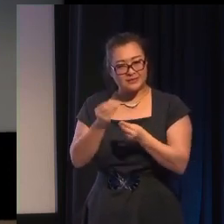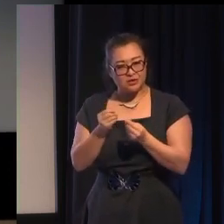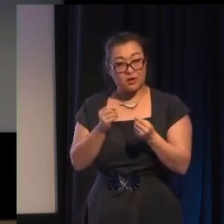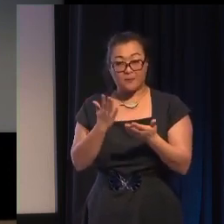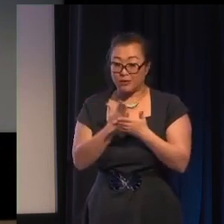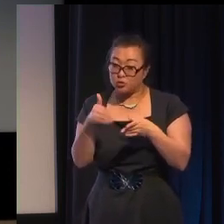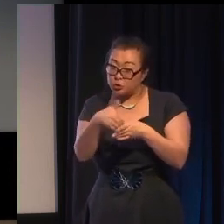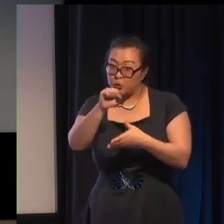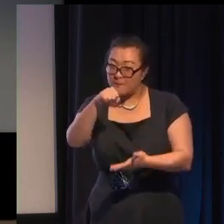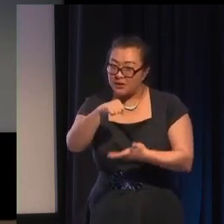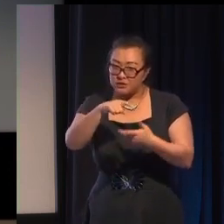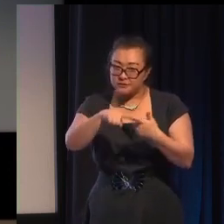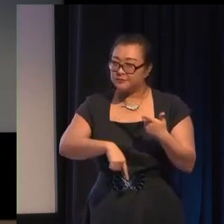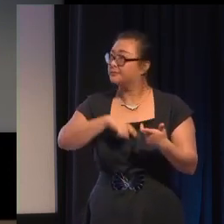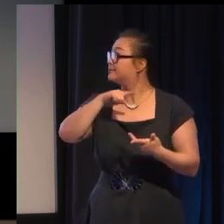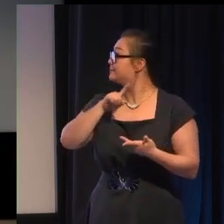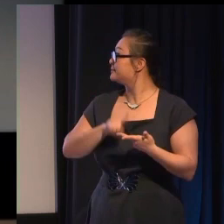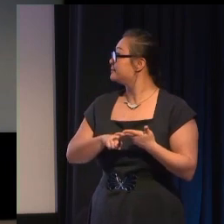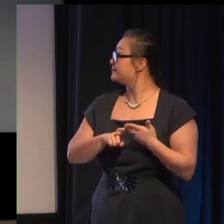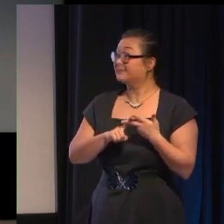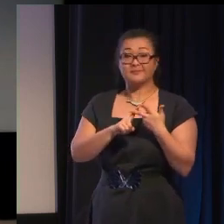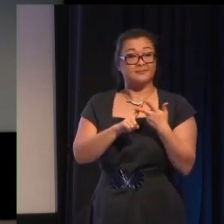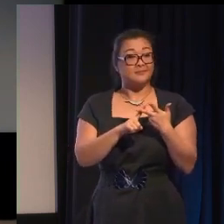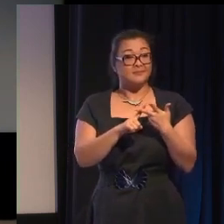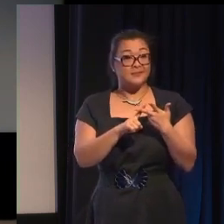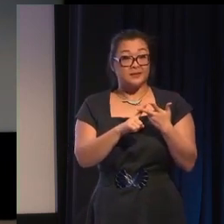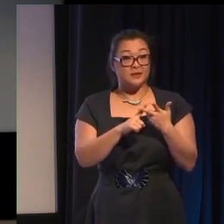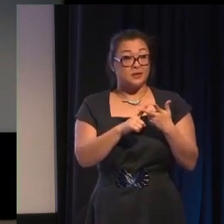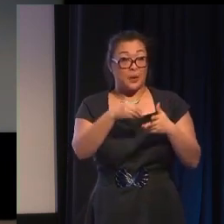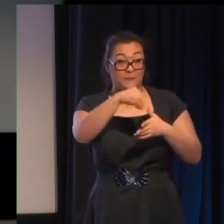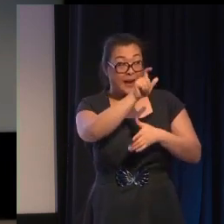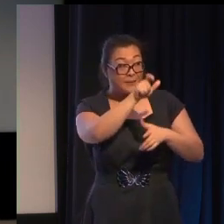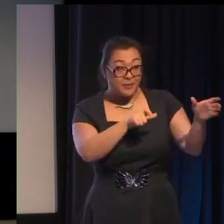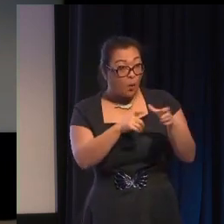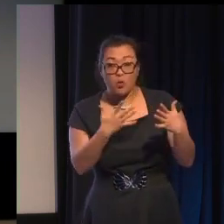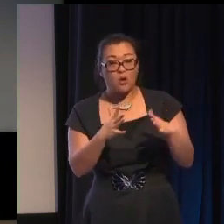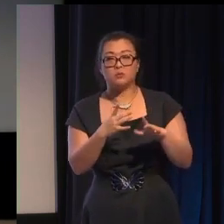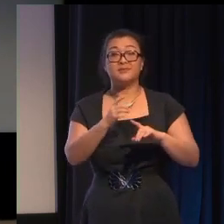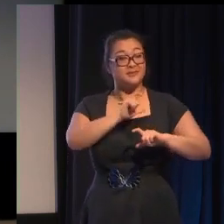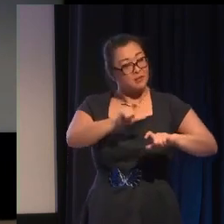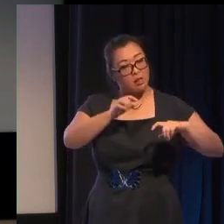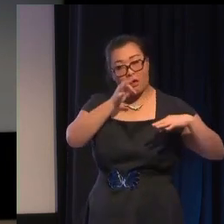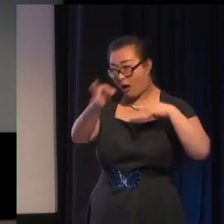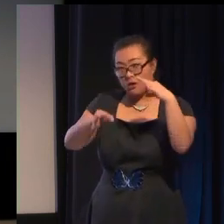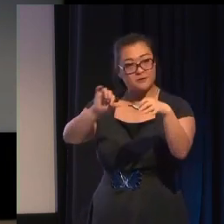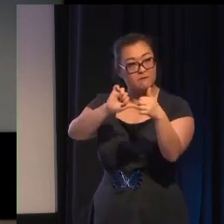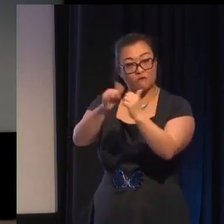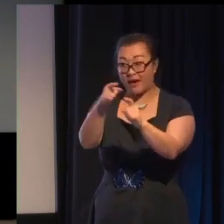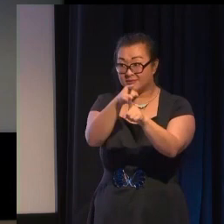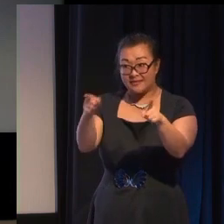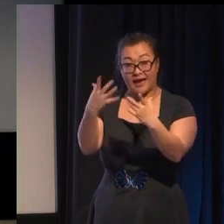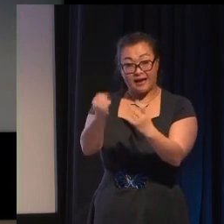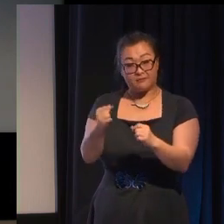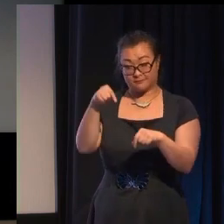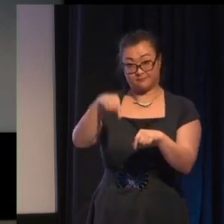whether or not you have paid consultants seek feedback from friends who have relevant background and experience